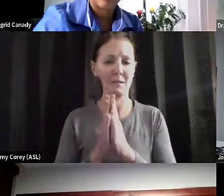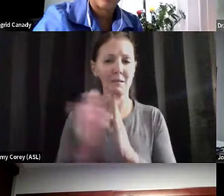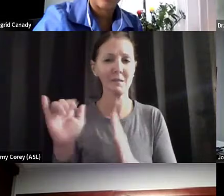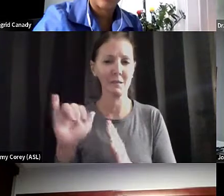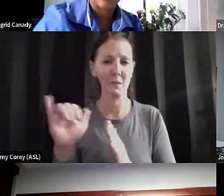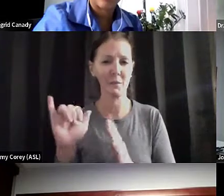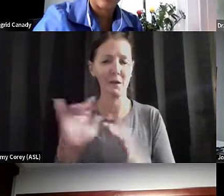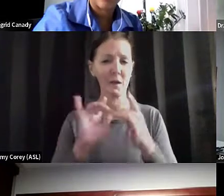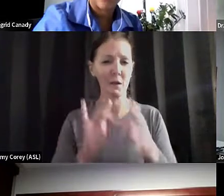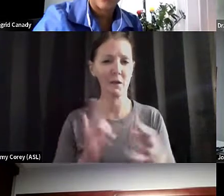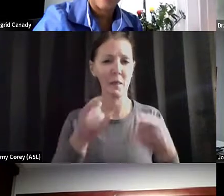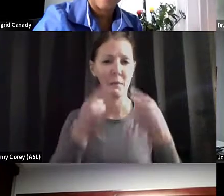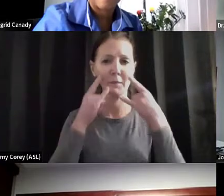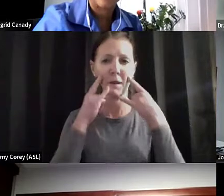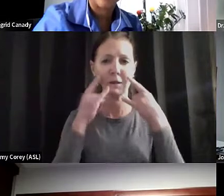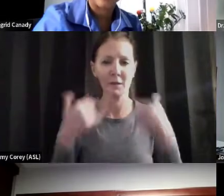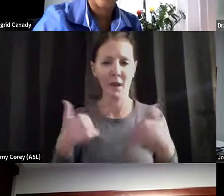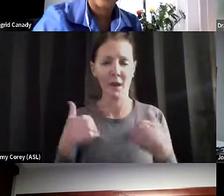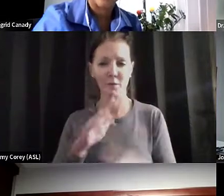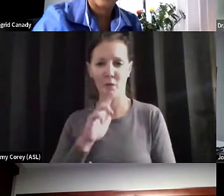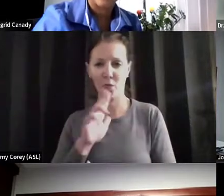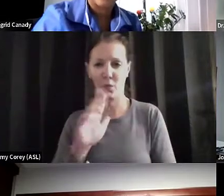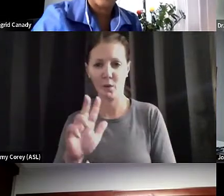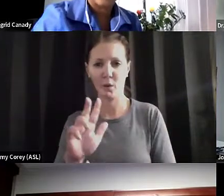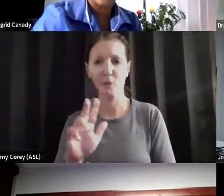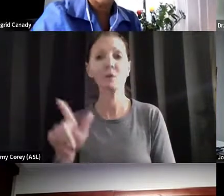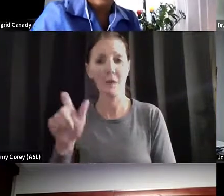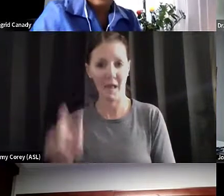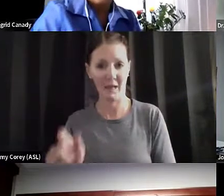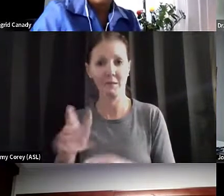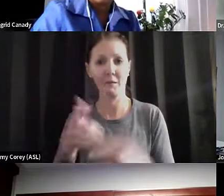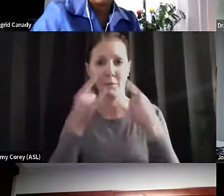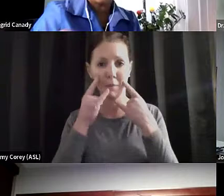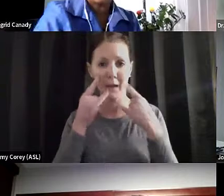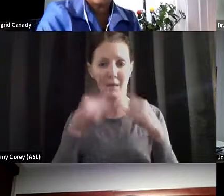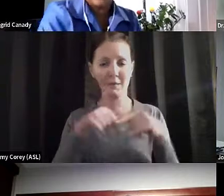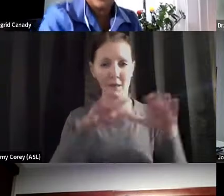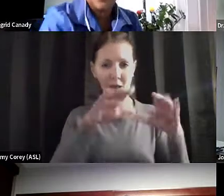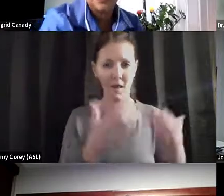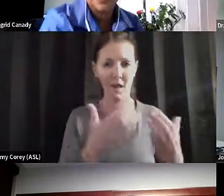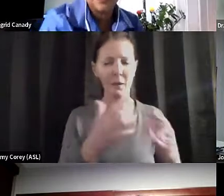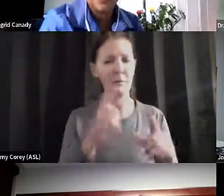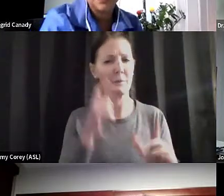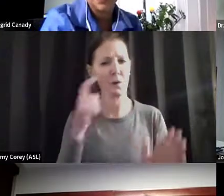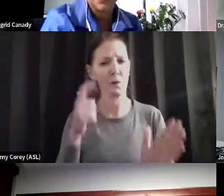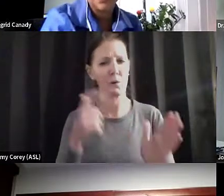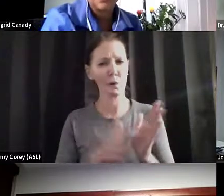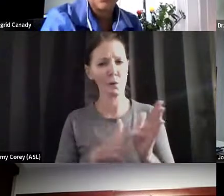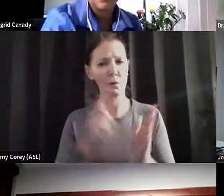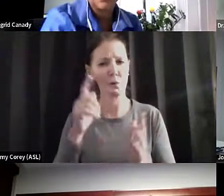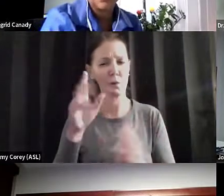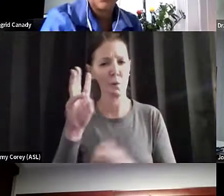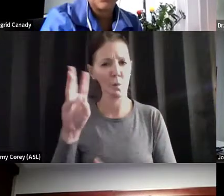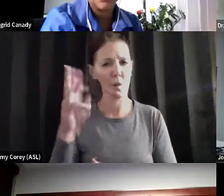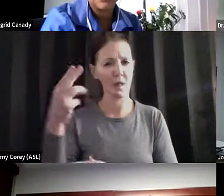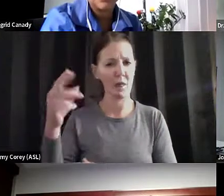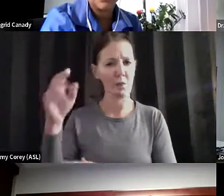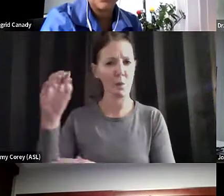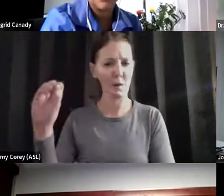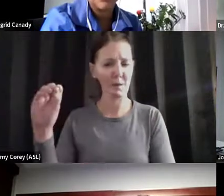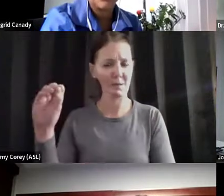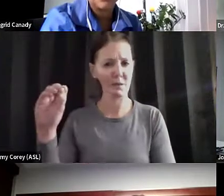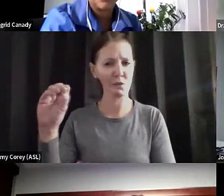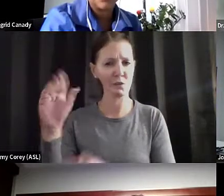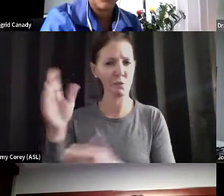masking. I have a three-year-old and she does have to wear her mask in classrooms, but I've noticed on the World Health Organization's recommendations,